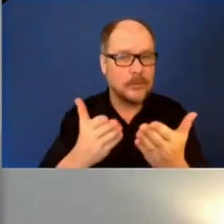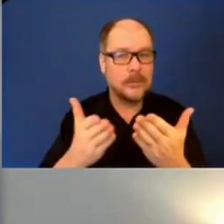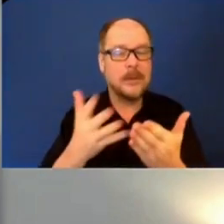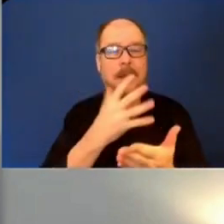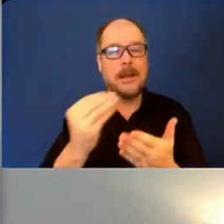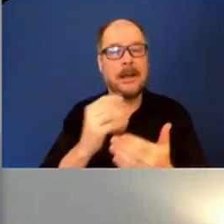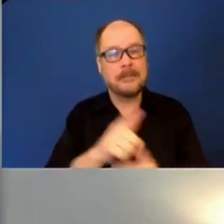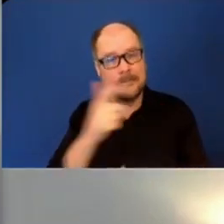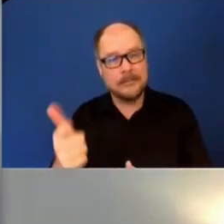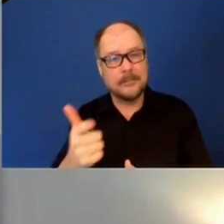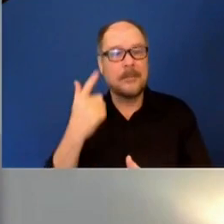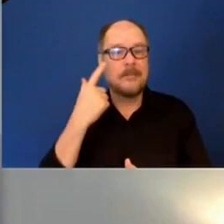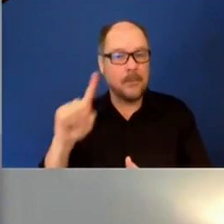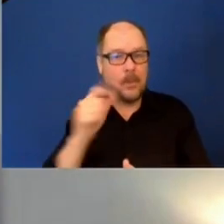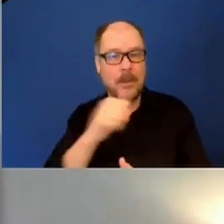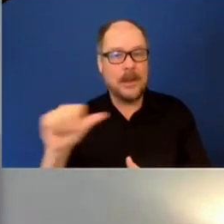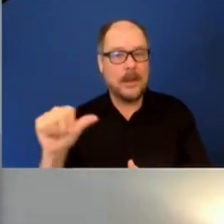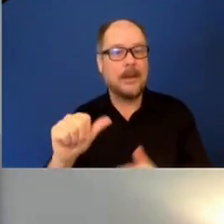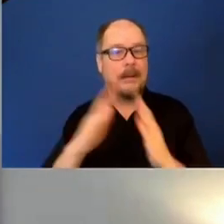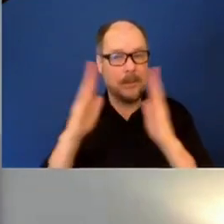And with that, I will open it up for questions.